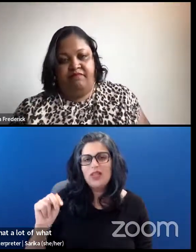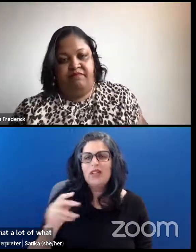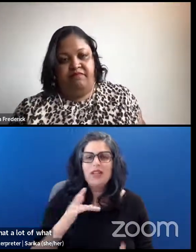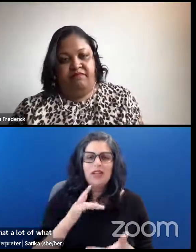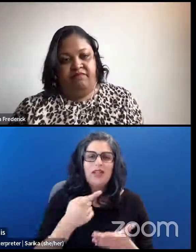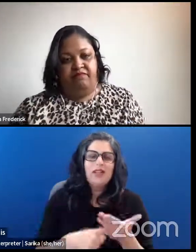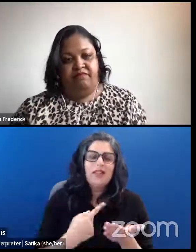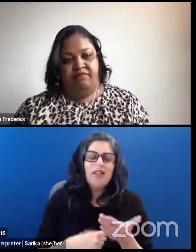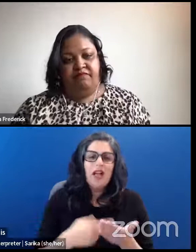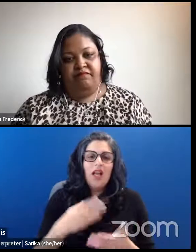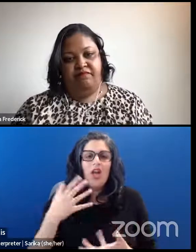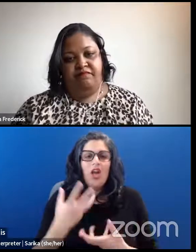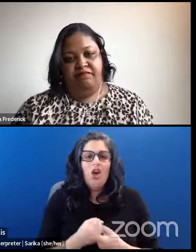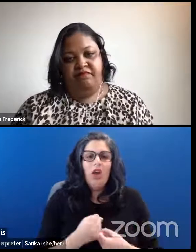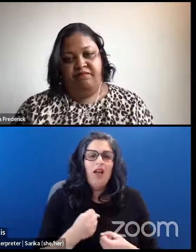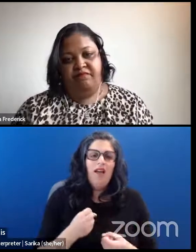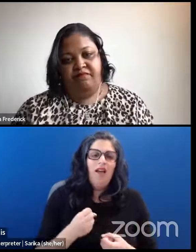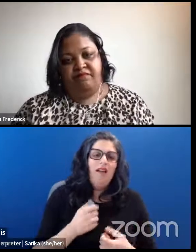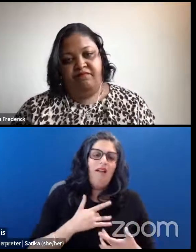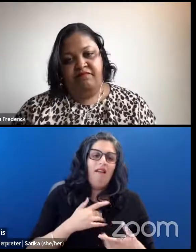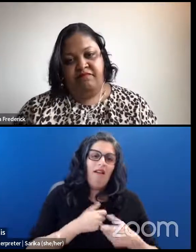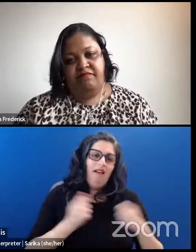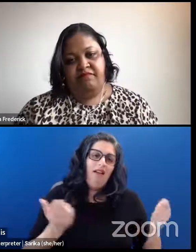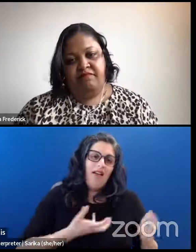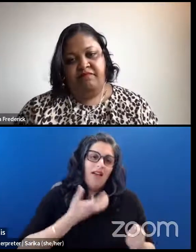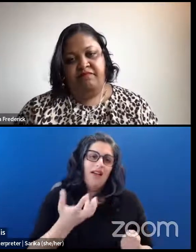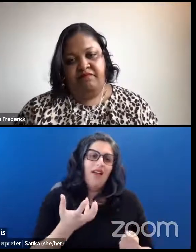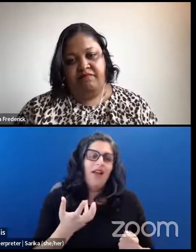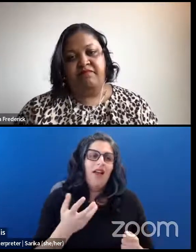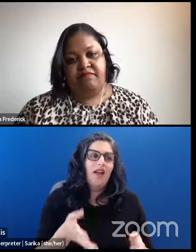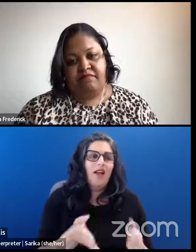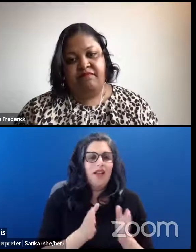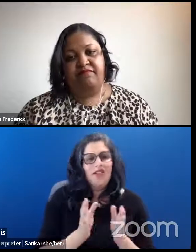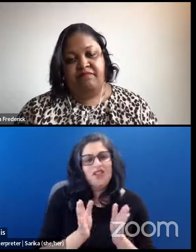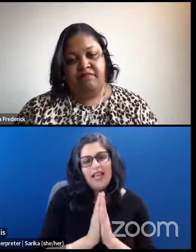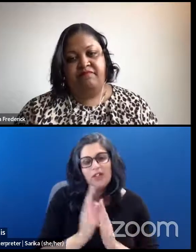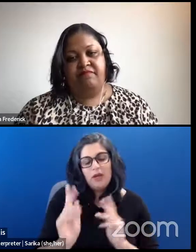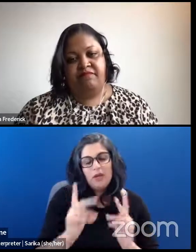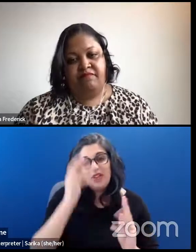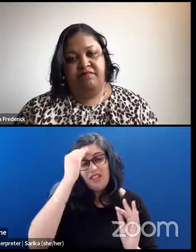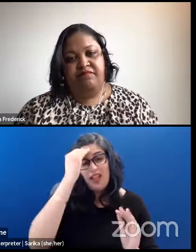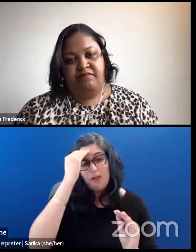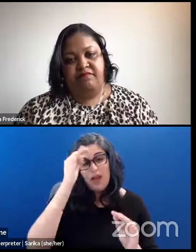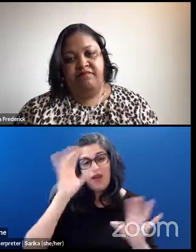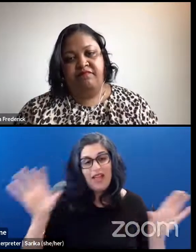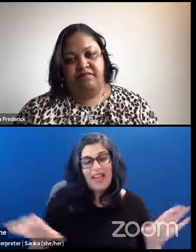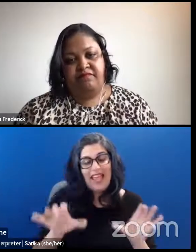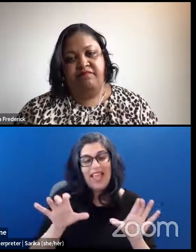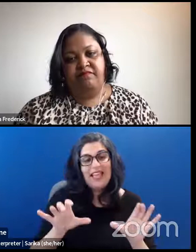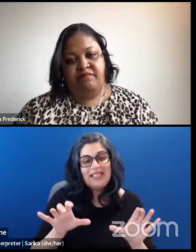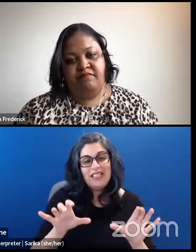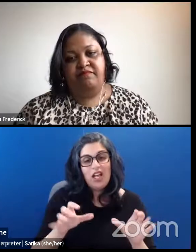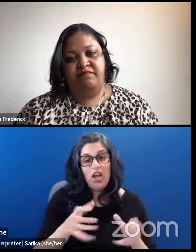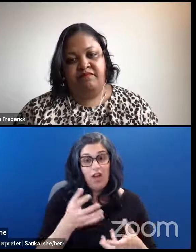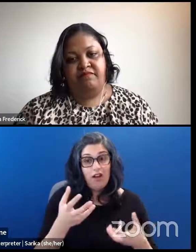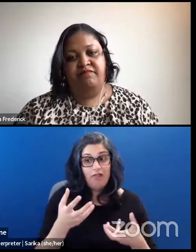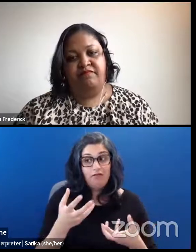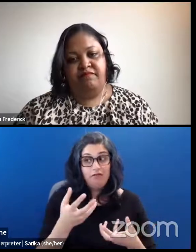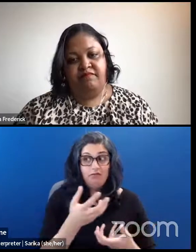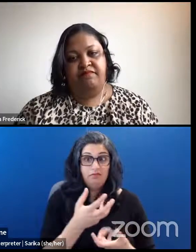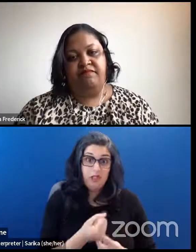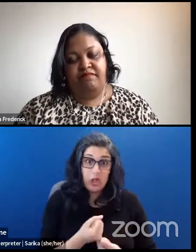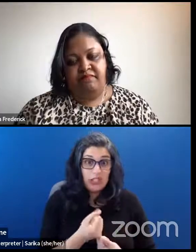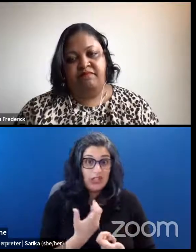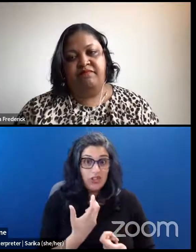one of the things she does with groups is to ask people to think about an act of courage, and then think about whether there was any vulnerability involved in every act of